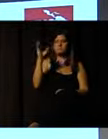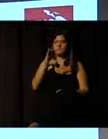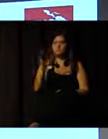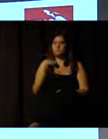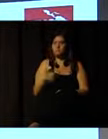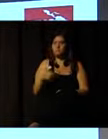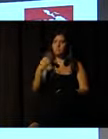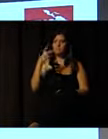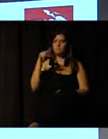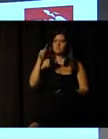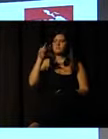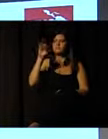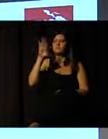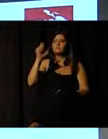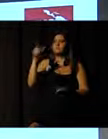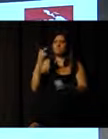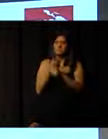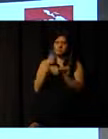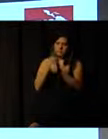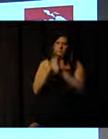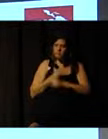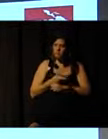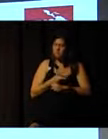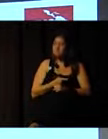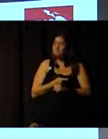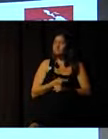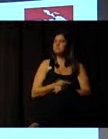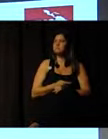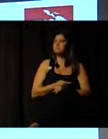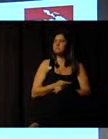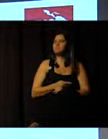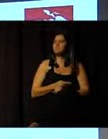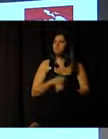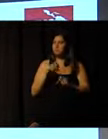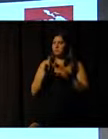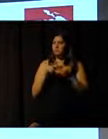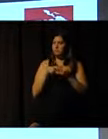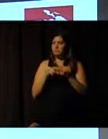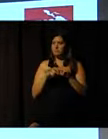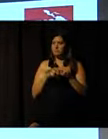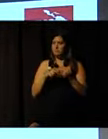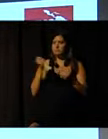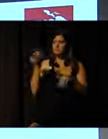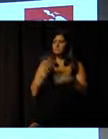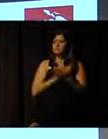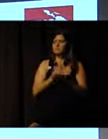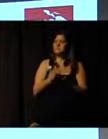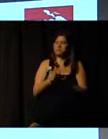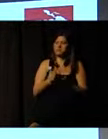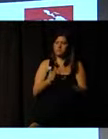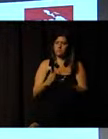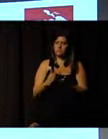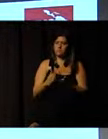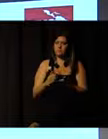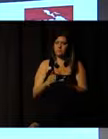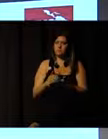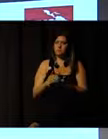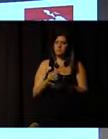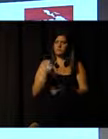countries, three Nobel Prizes. We had a volunteer that were two Nobel Prizes, sorry,